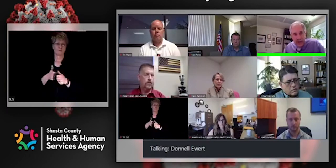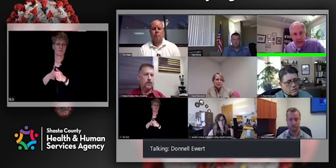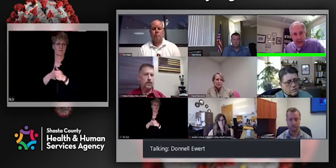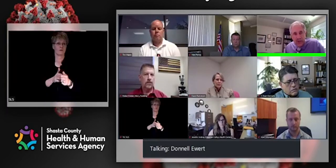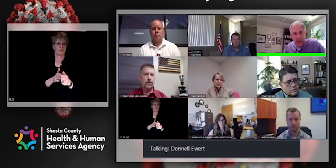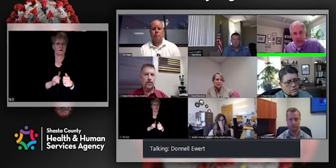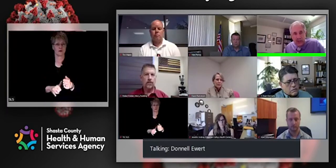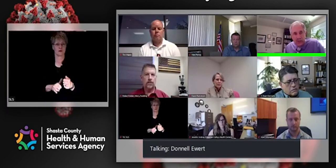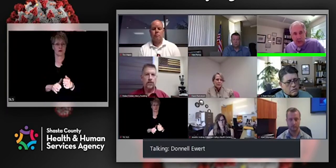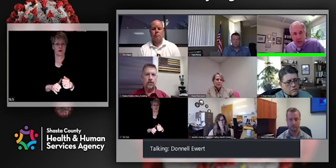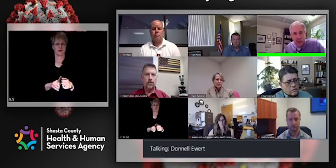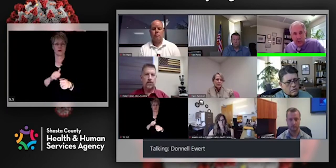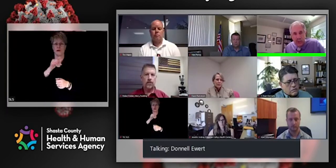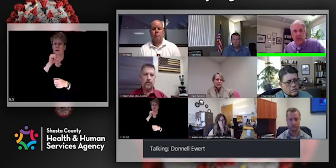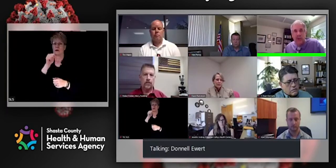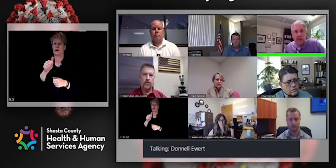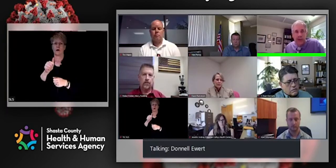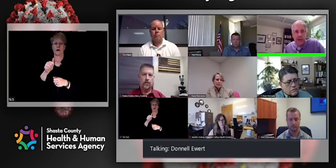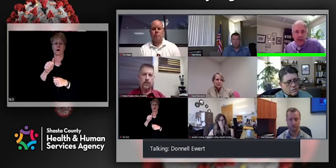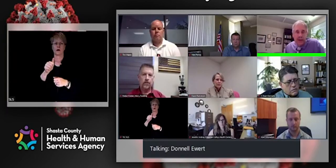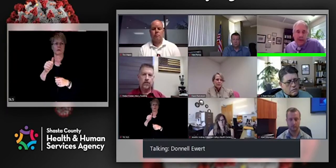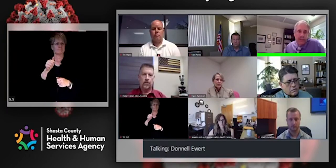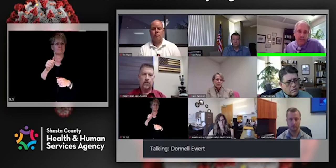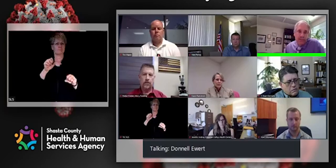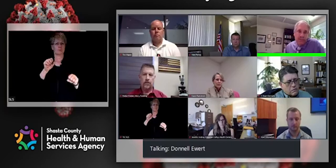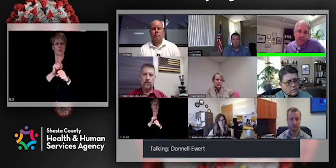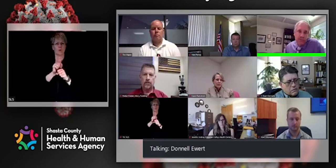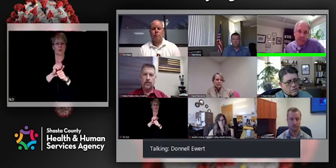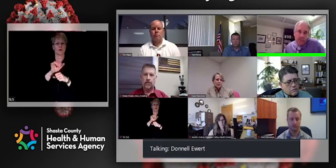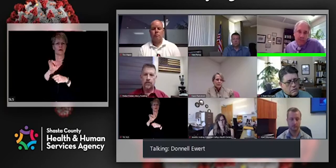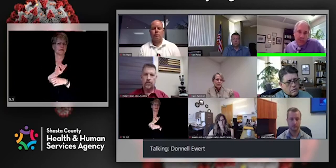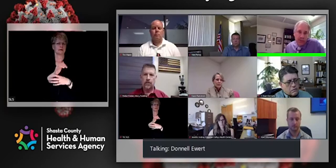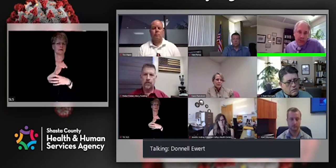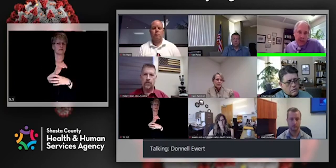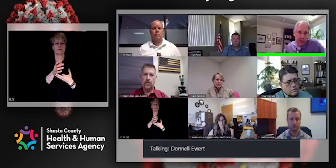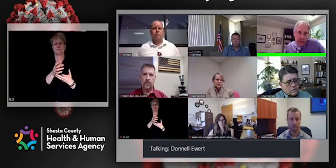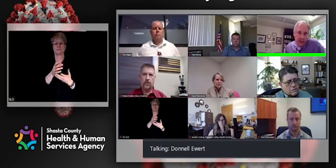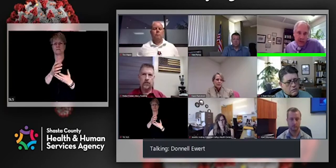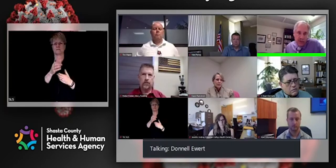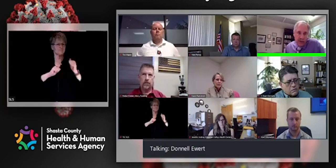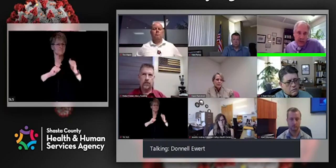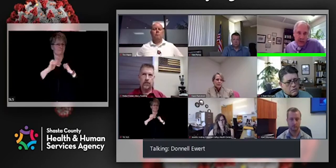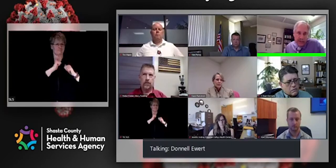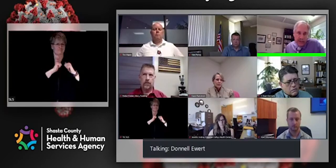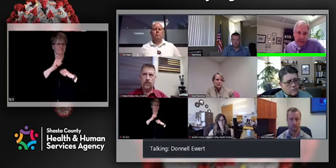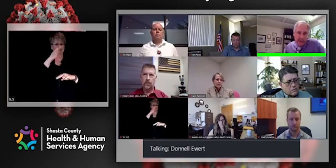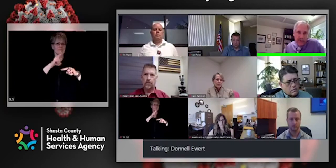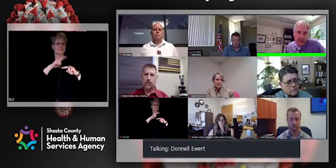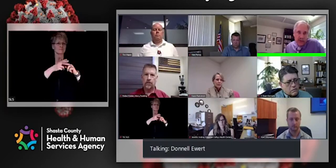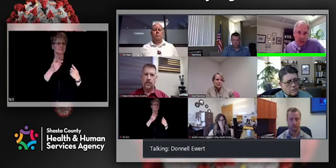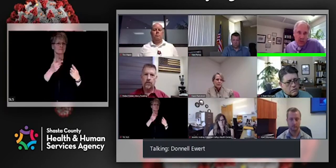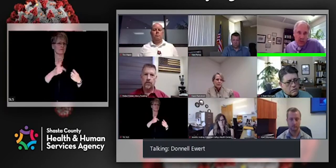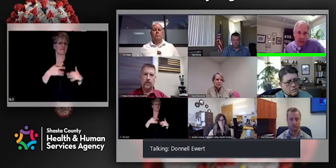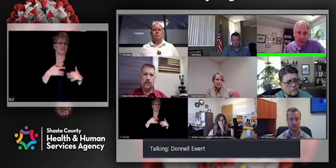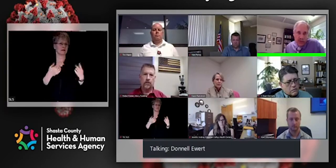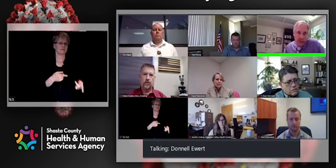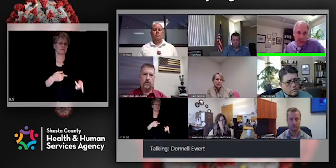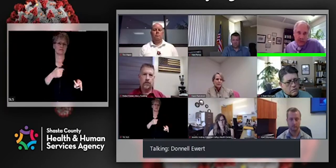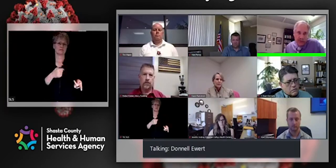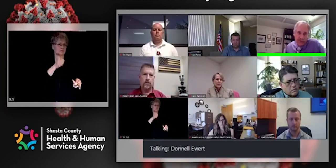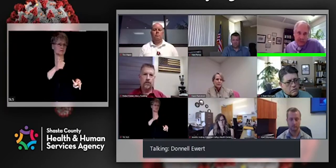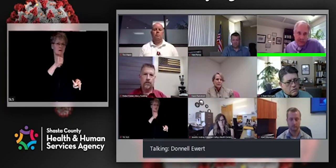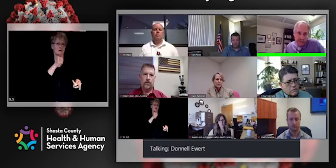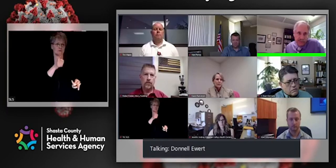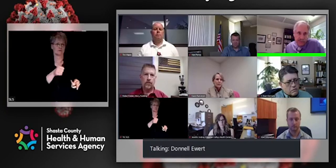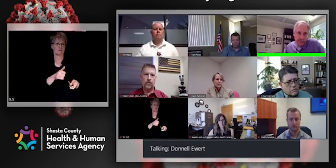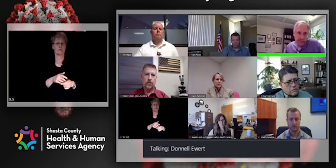as a, an attraction with open, um, to the public type of water activities that the water park